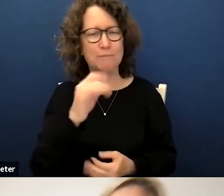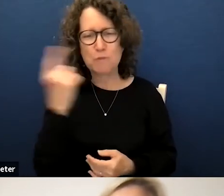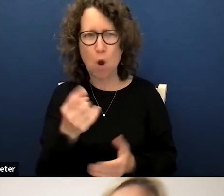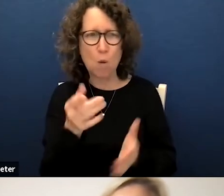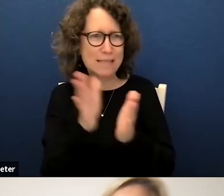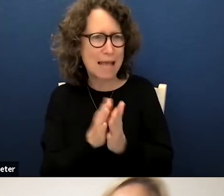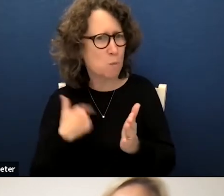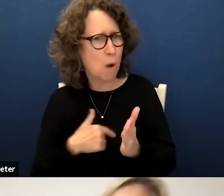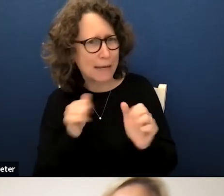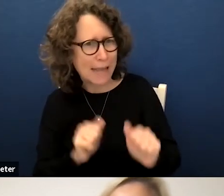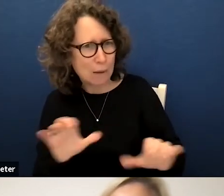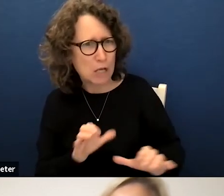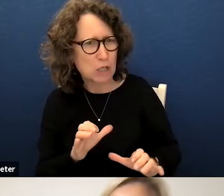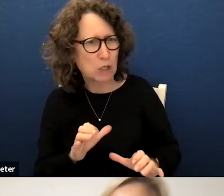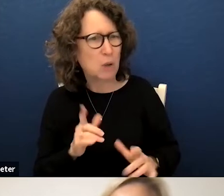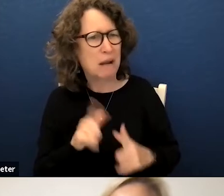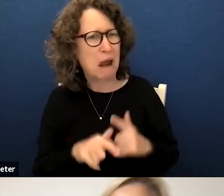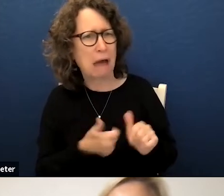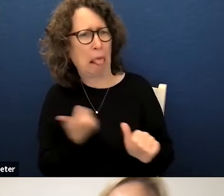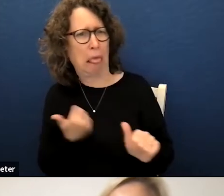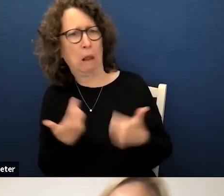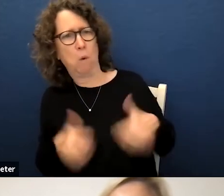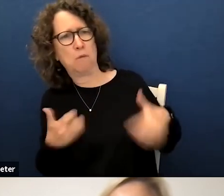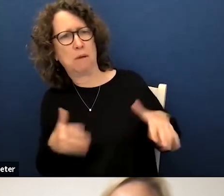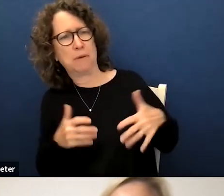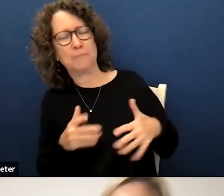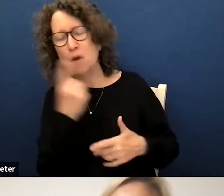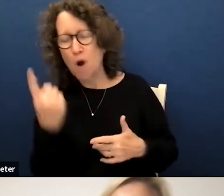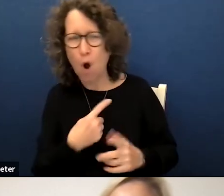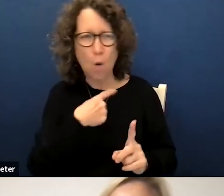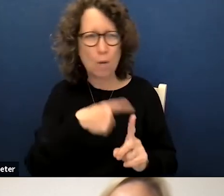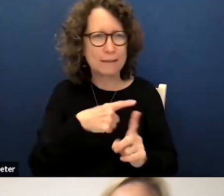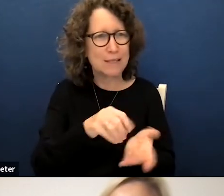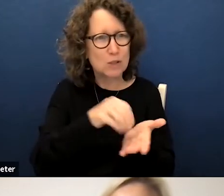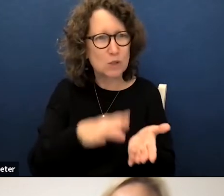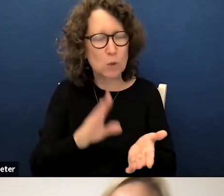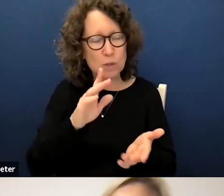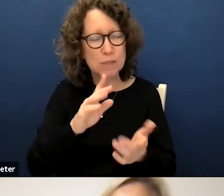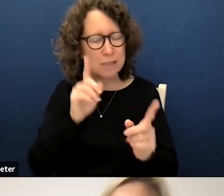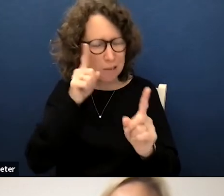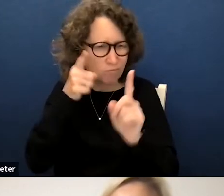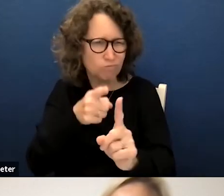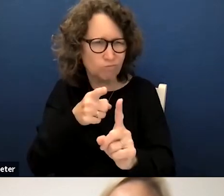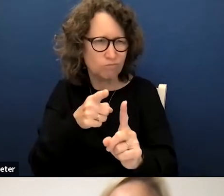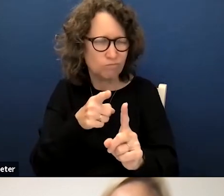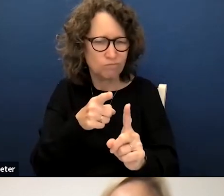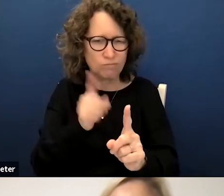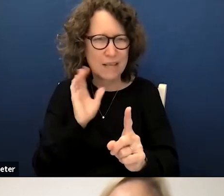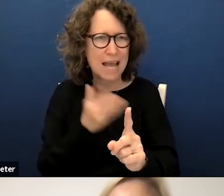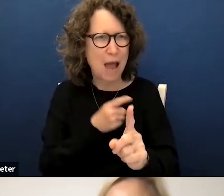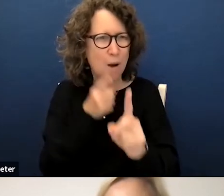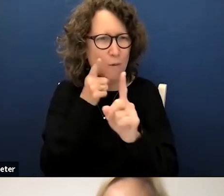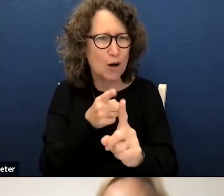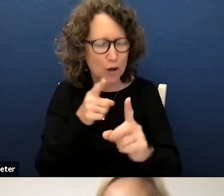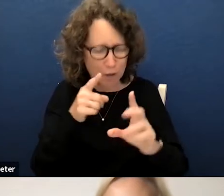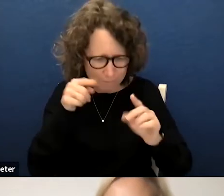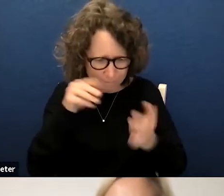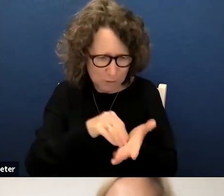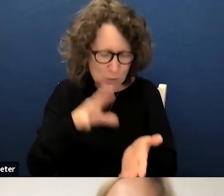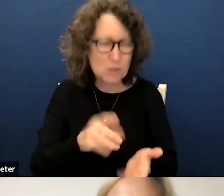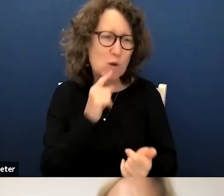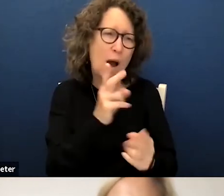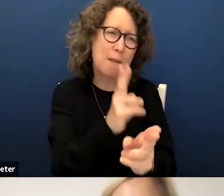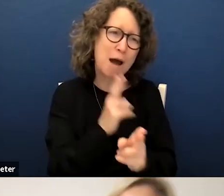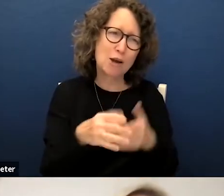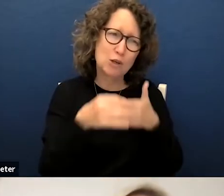asking what can we do not what can't we do uh and always keeping our students at the center of uh our our work so i'm very honored